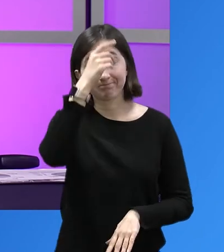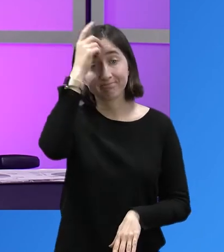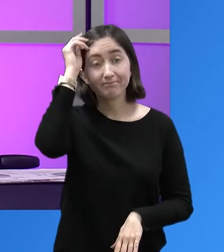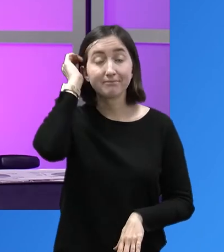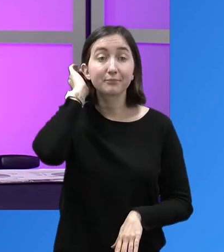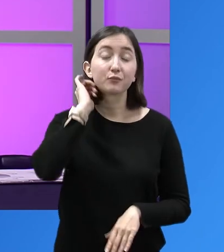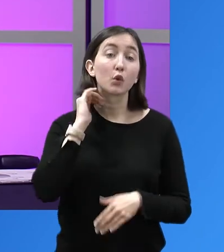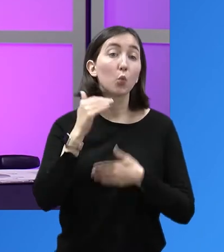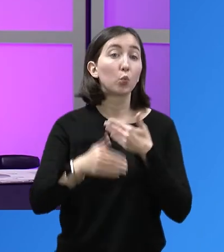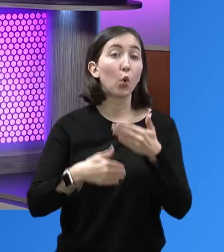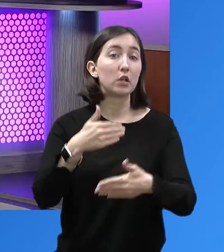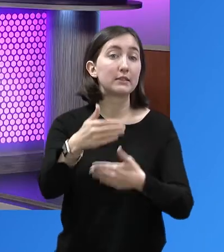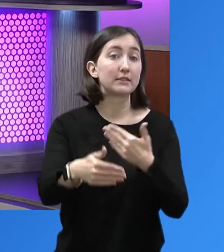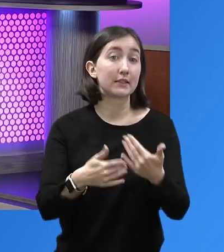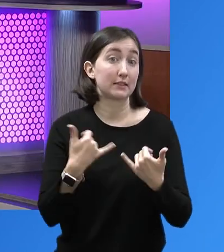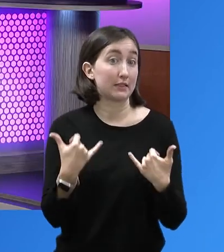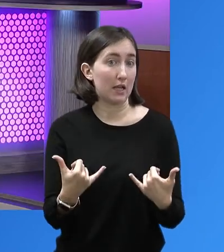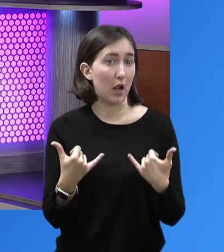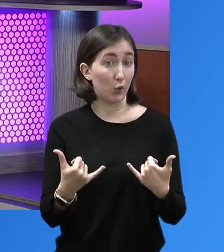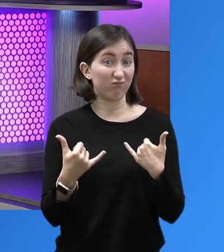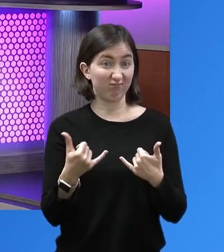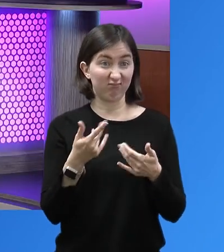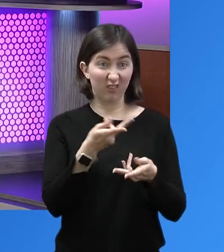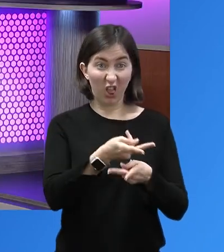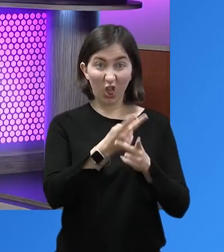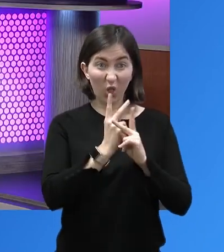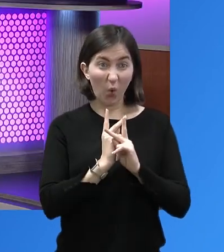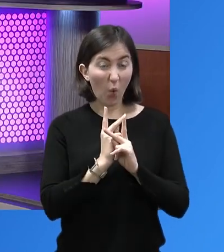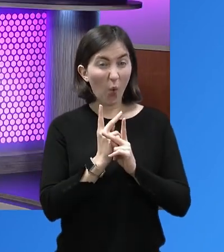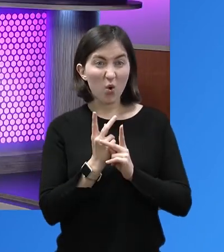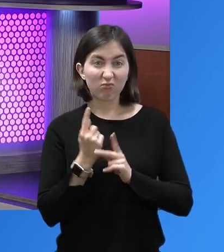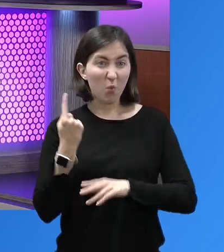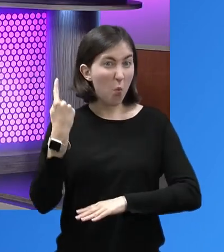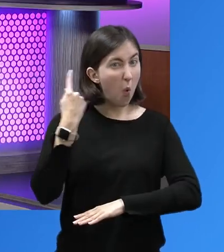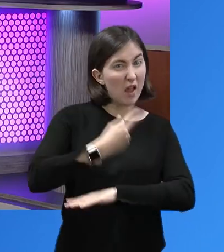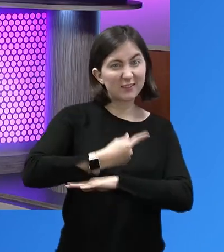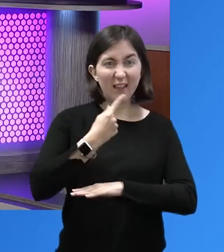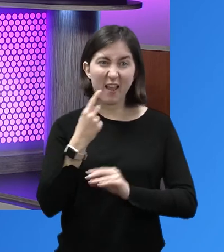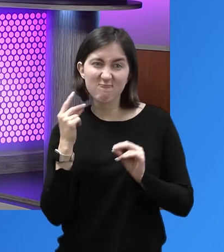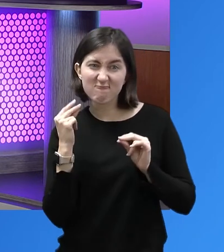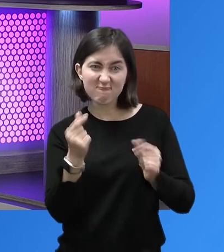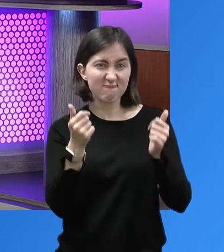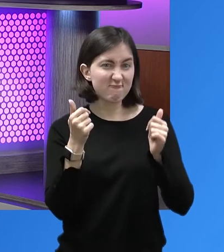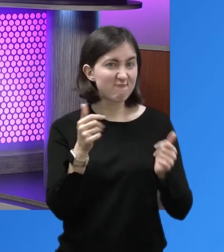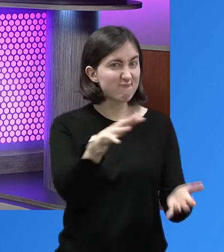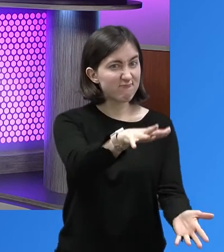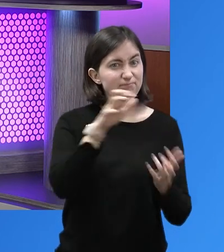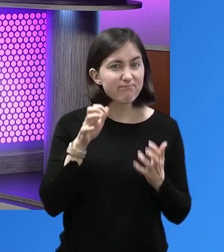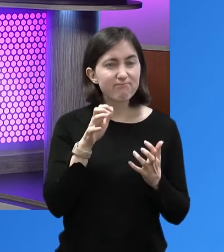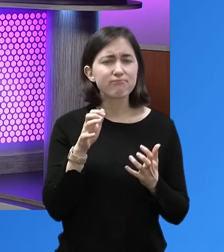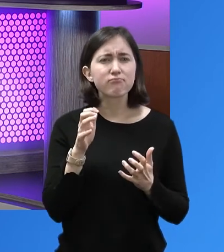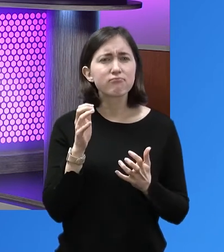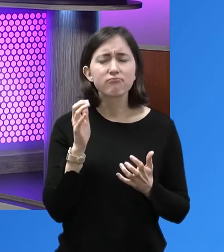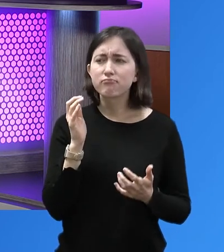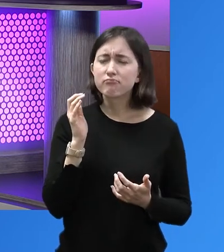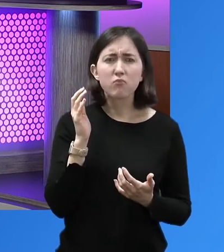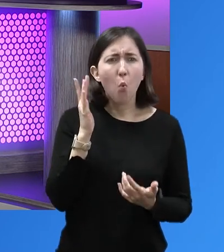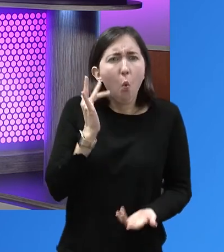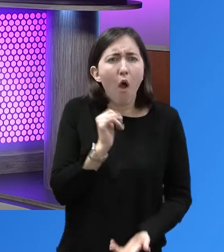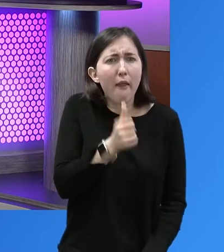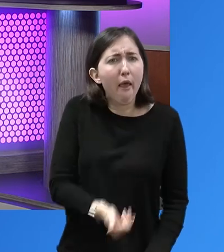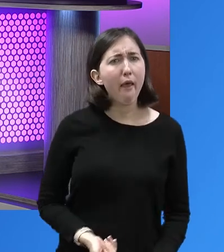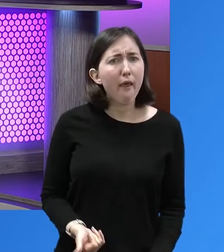So that's great. Mm So process now, what, I mean, you're not going to get a loan overnight, right? Right. Right. Why?